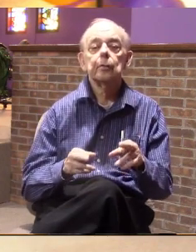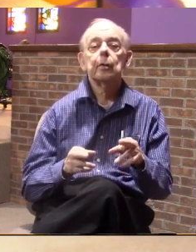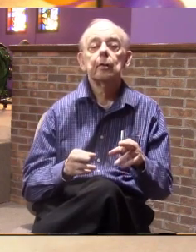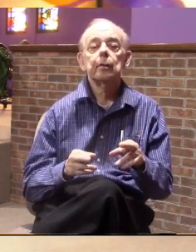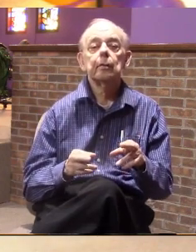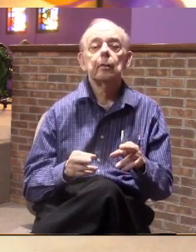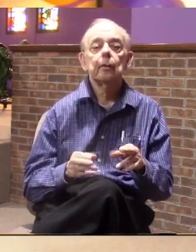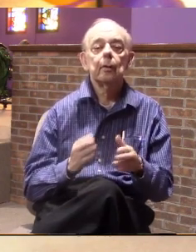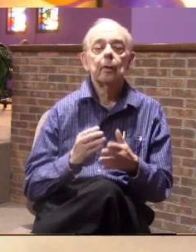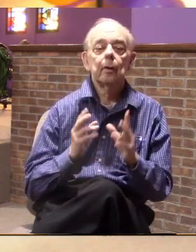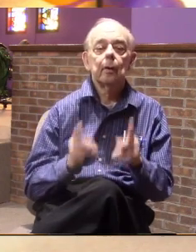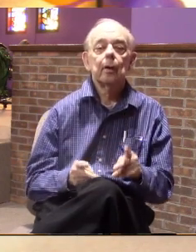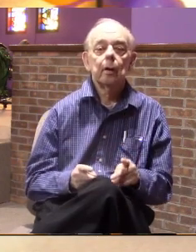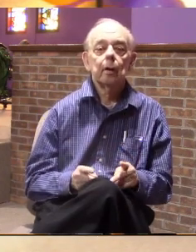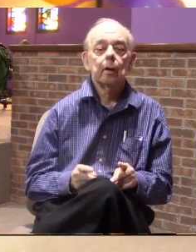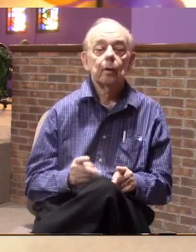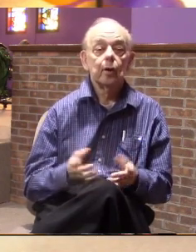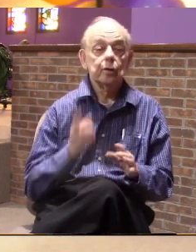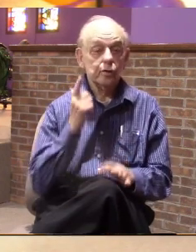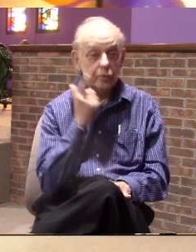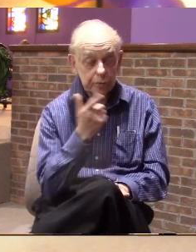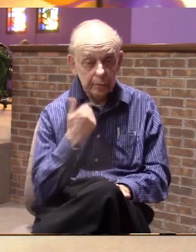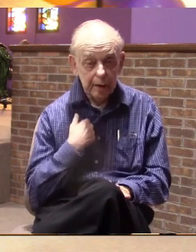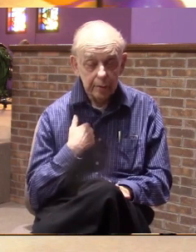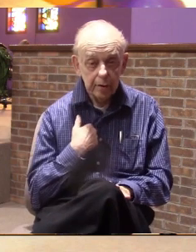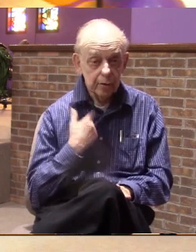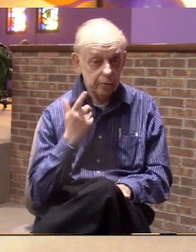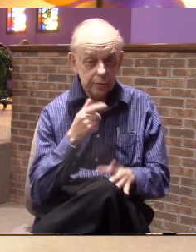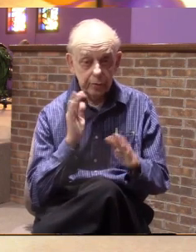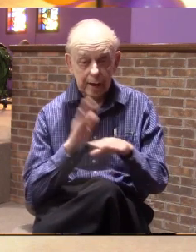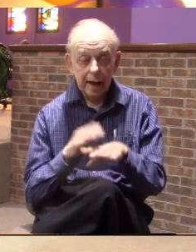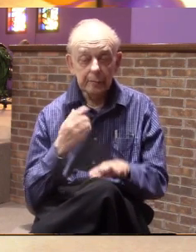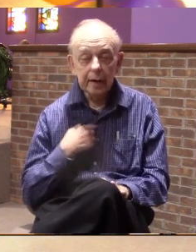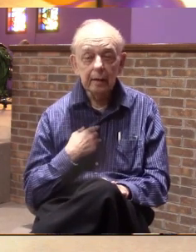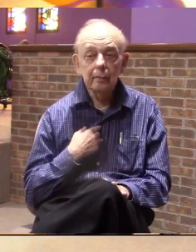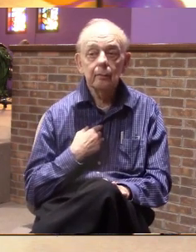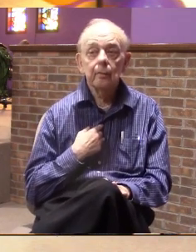and somebody going to shoot me or shoot at me.